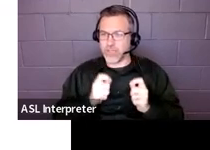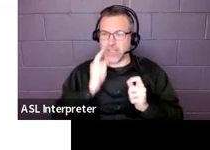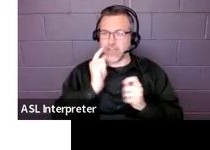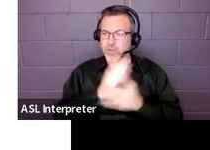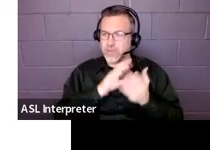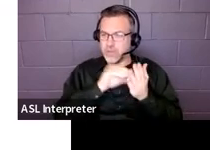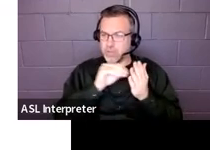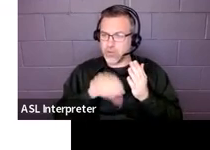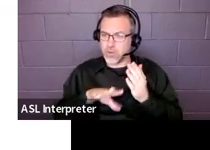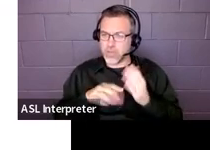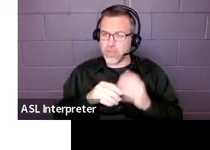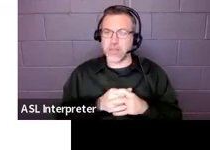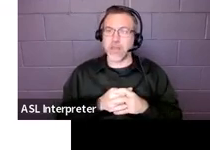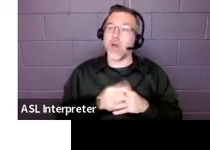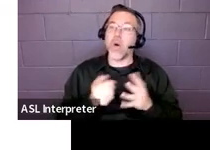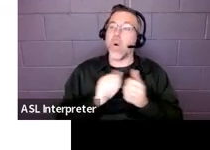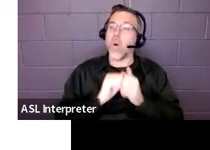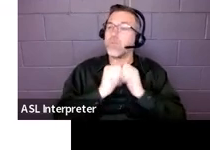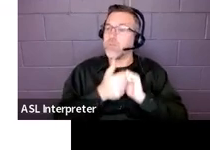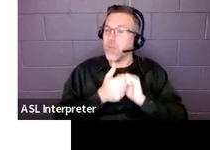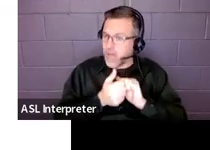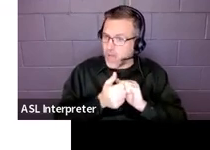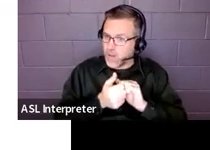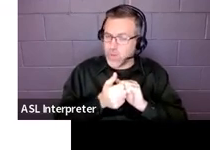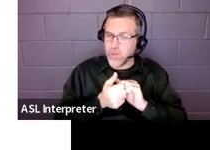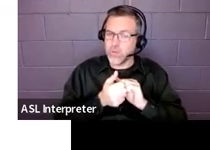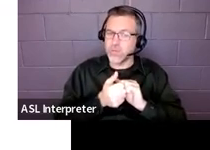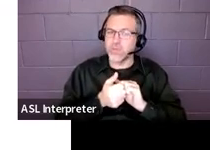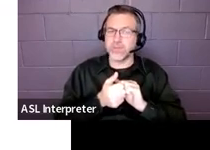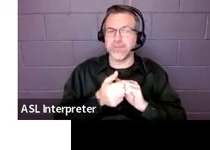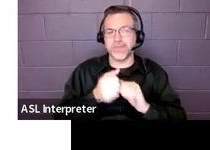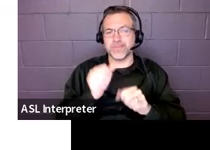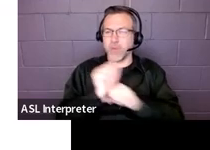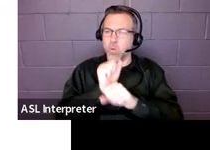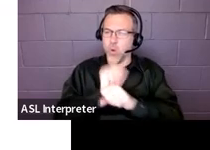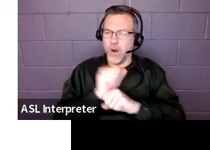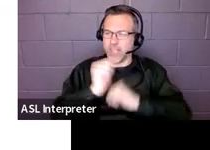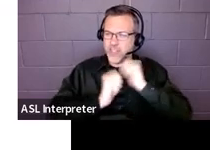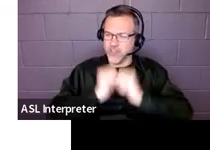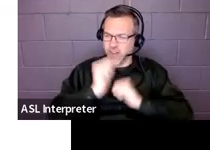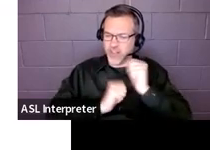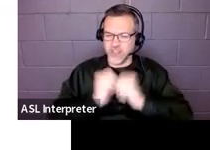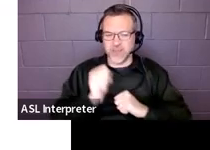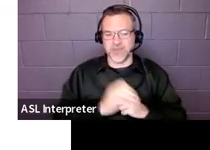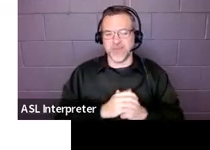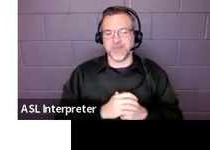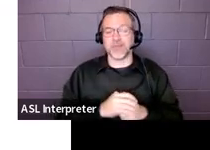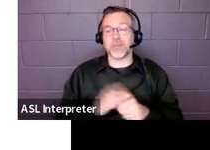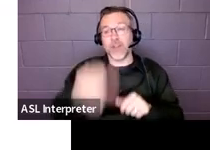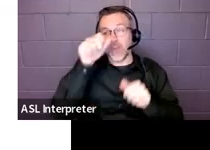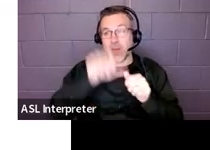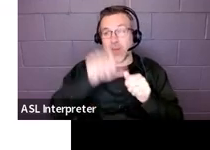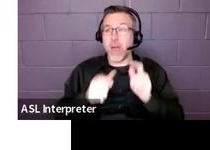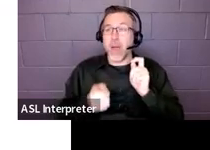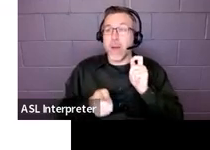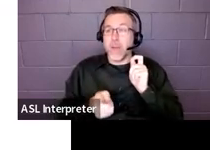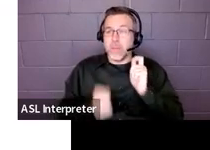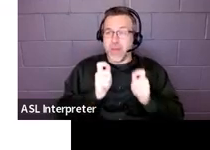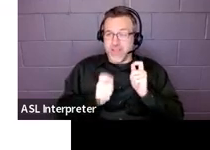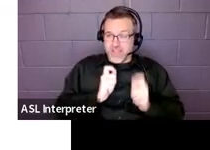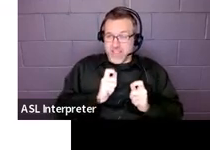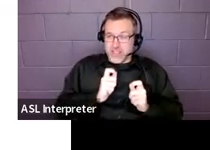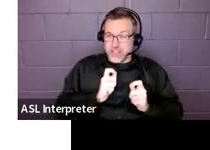Or how the assignment is structured. So, those are just some ideas. And just remember that the modification is actually